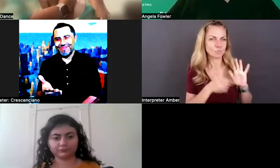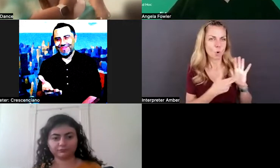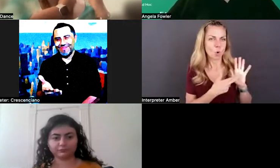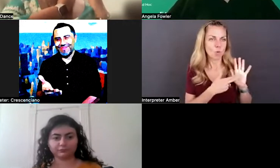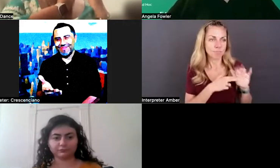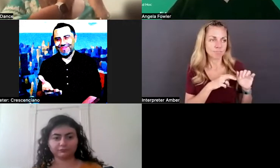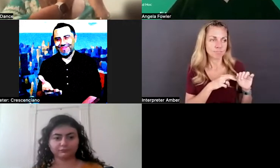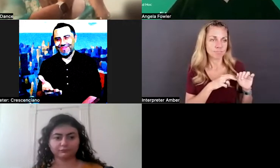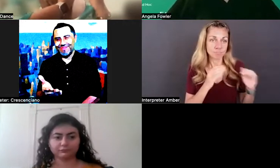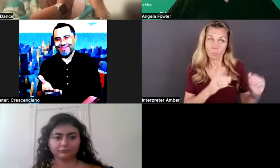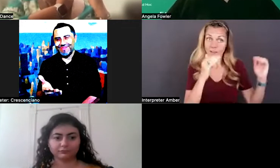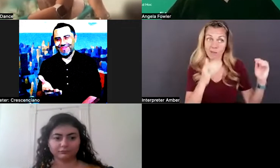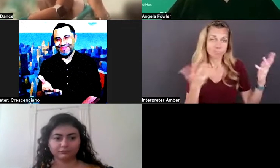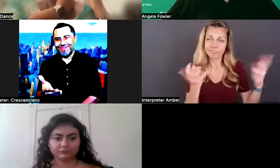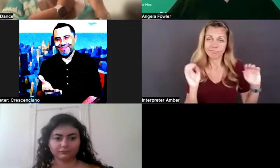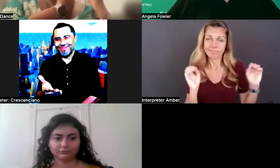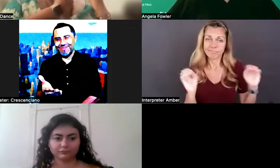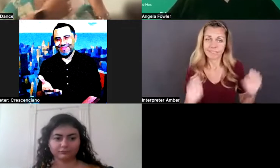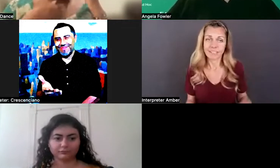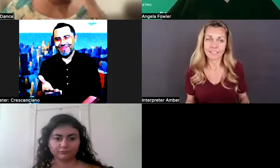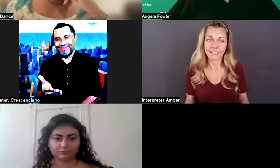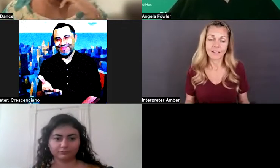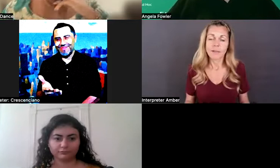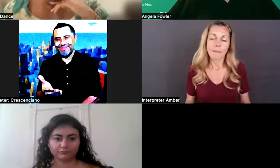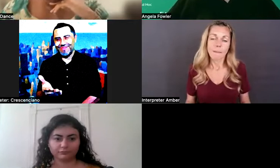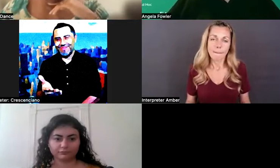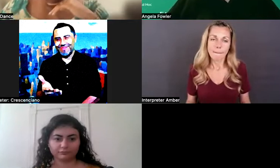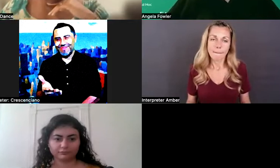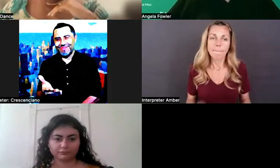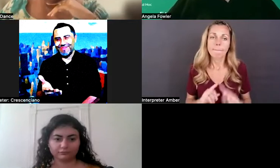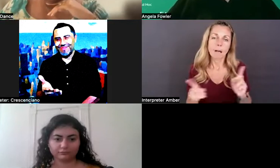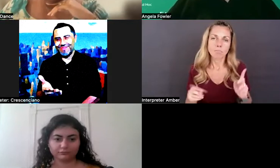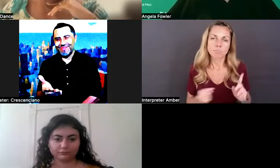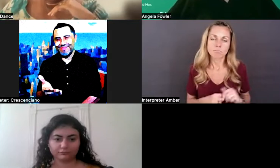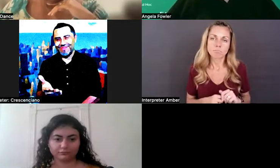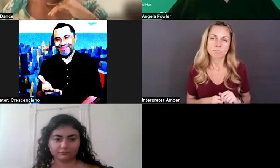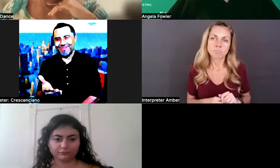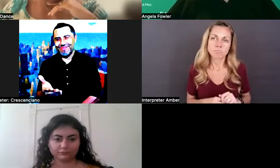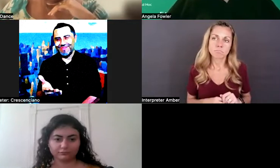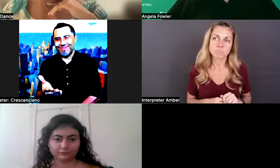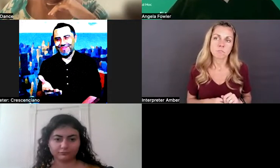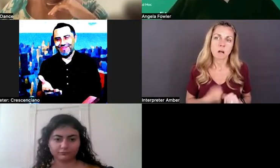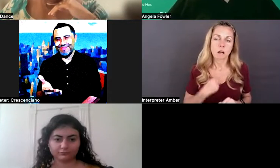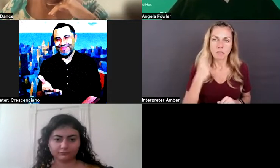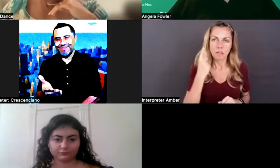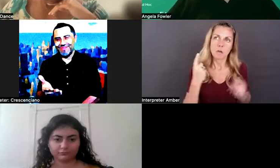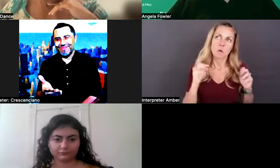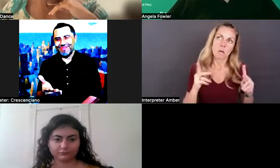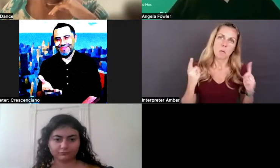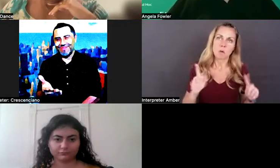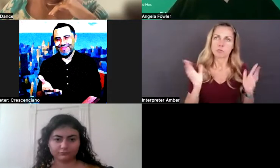um, and it's not for lack of skillset, but I have taken the approach that when I'm talking to potential new employers,